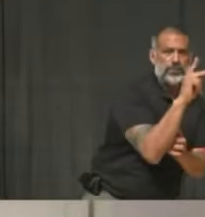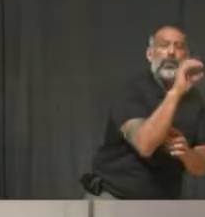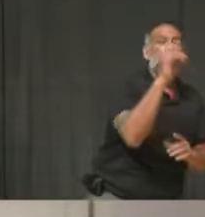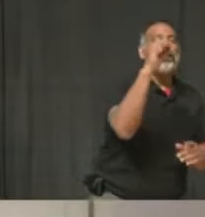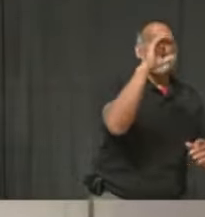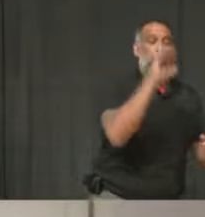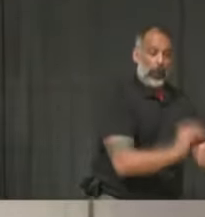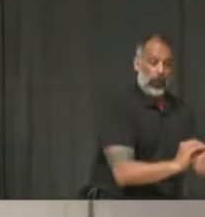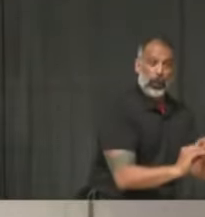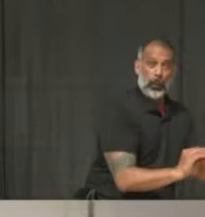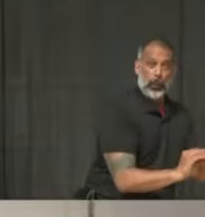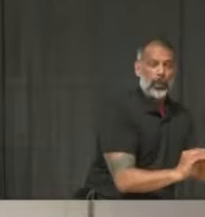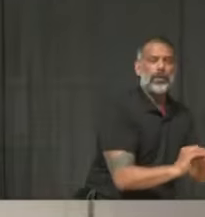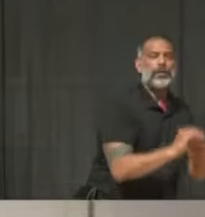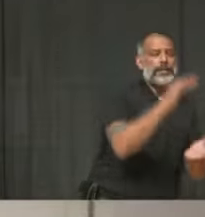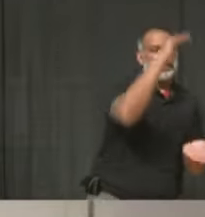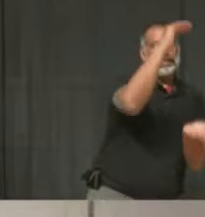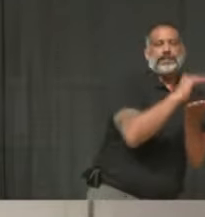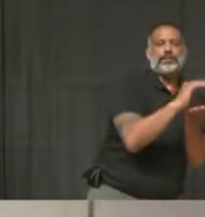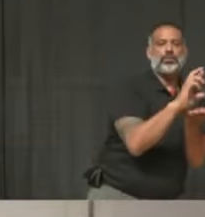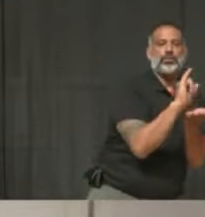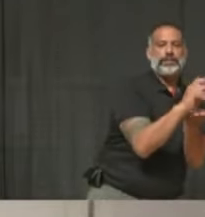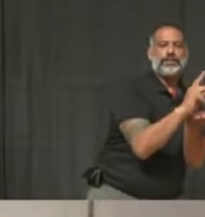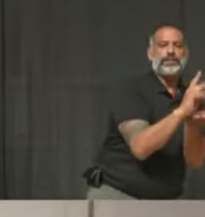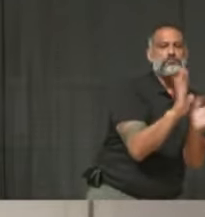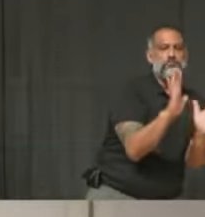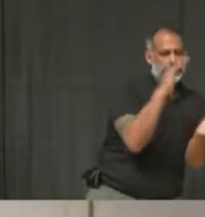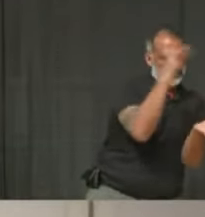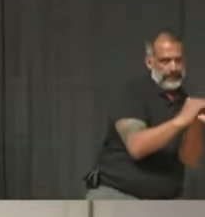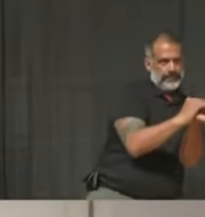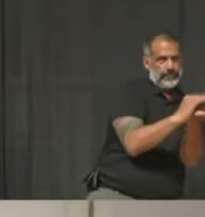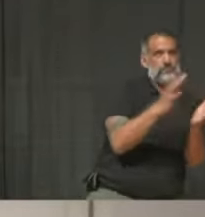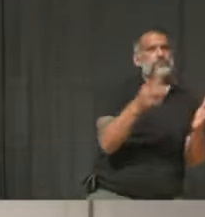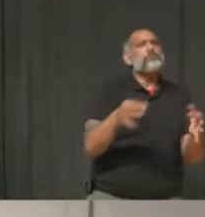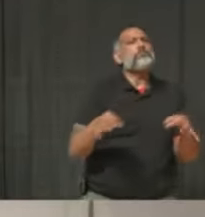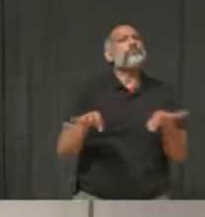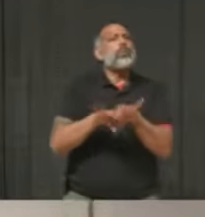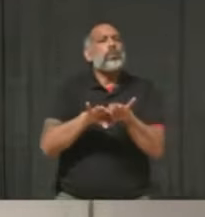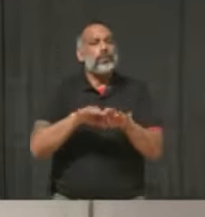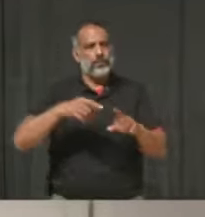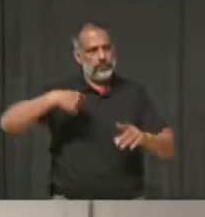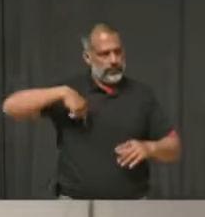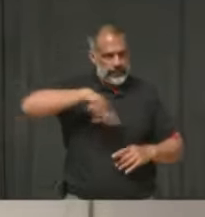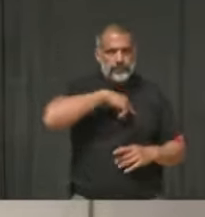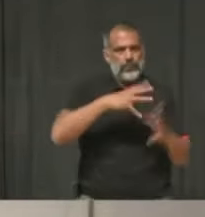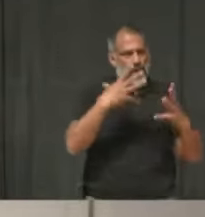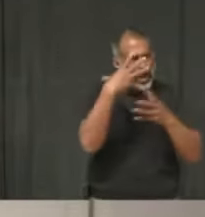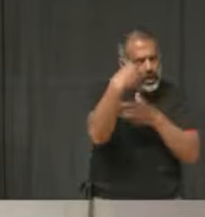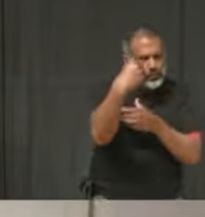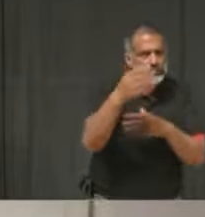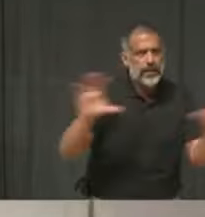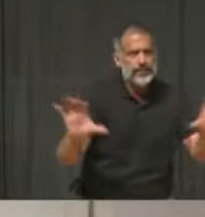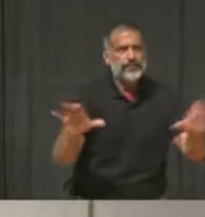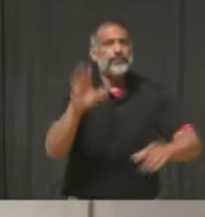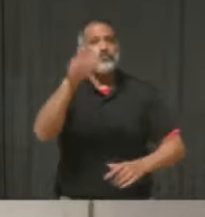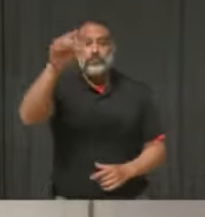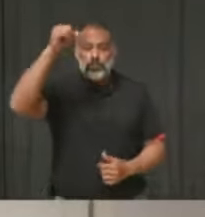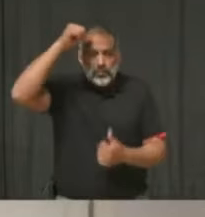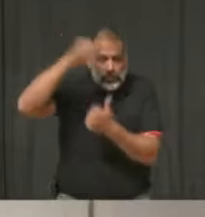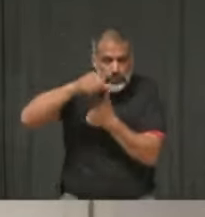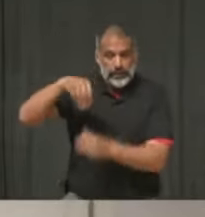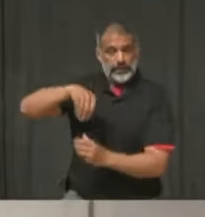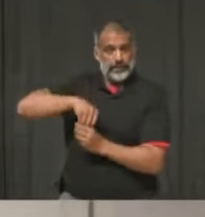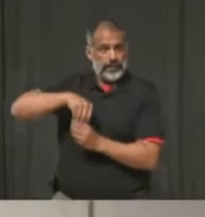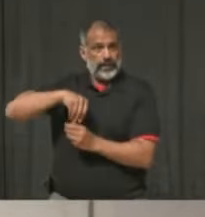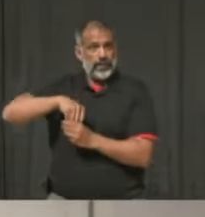greatly reduced. And this is really important now, that we just have this clear distinction and just are aware of,